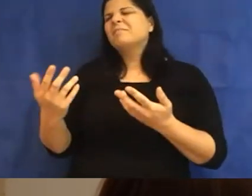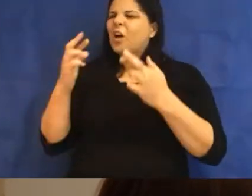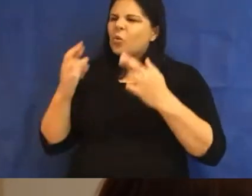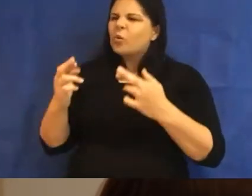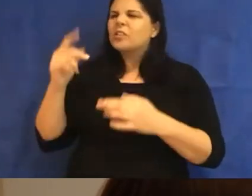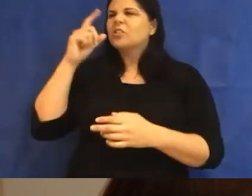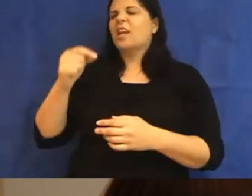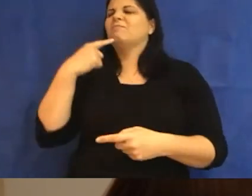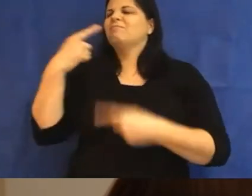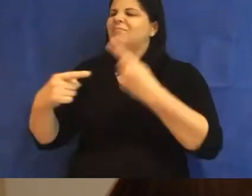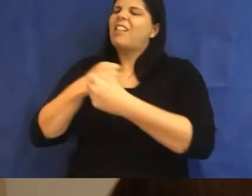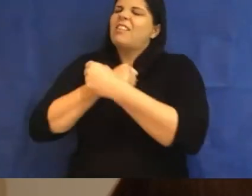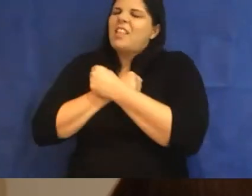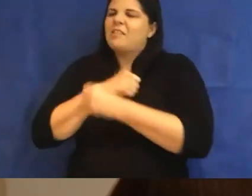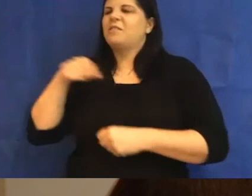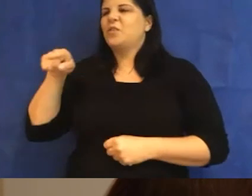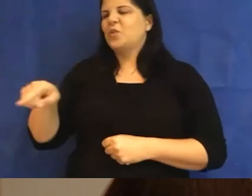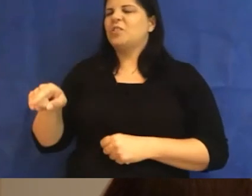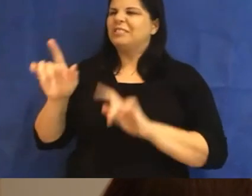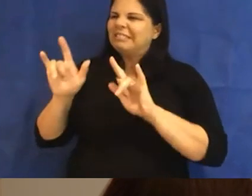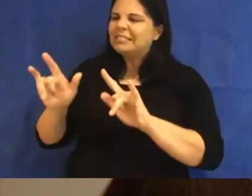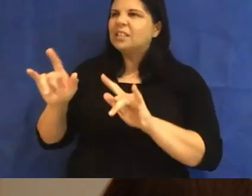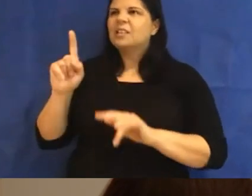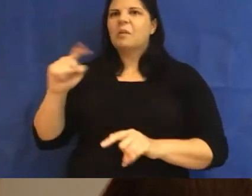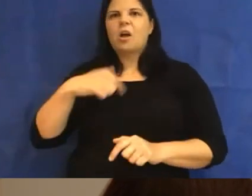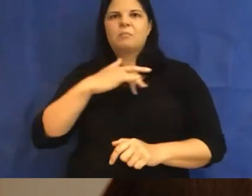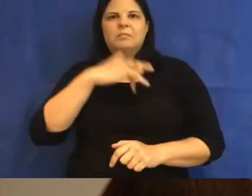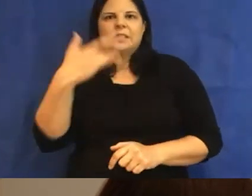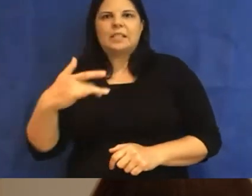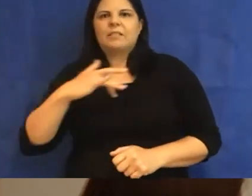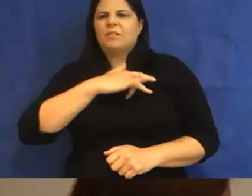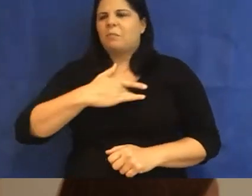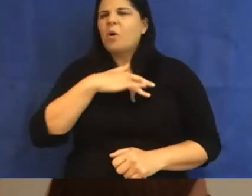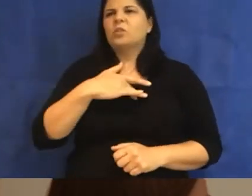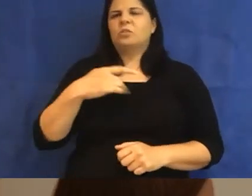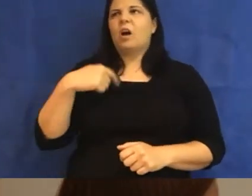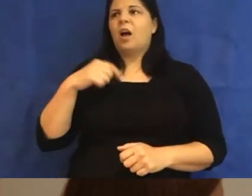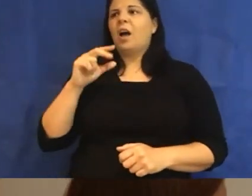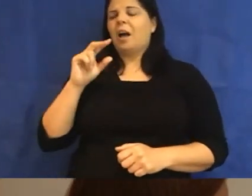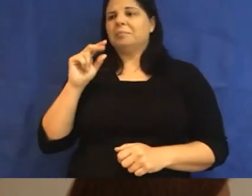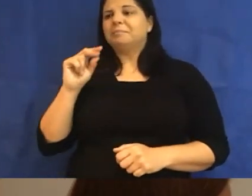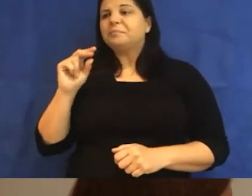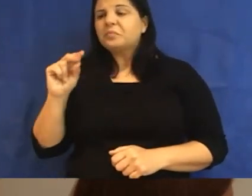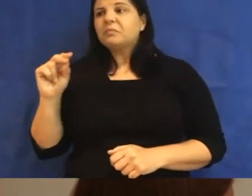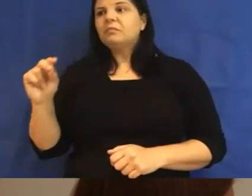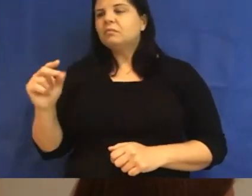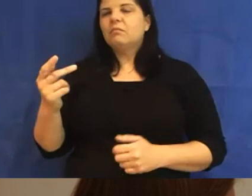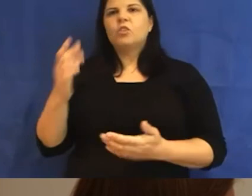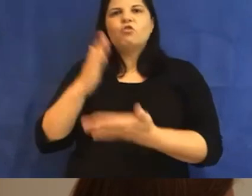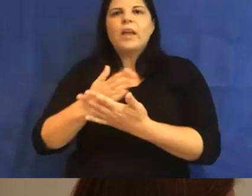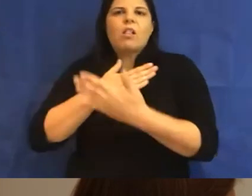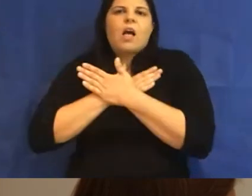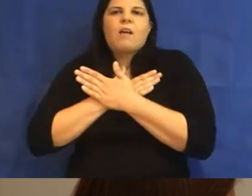my love for her? But because I'm an oversensitive emotional wreck who loses my voice any time I'm faced with real love and truth,